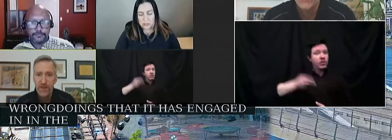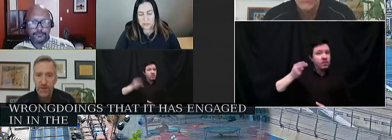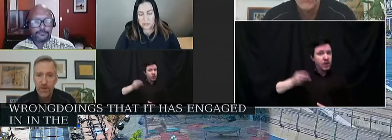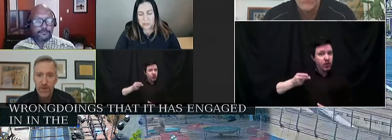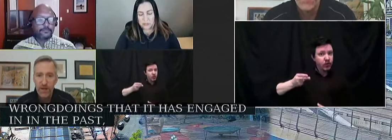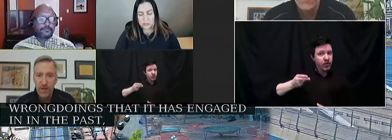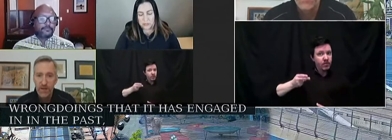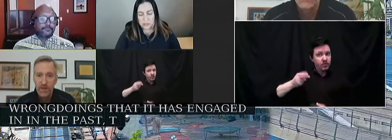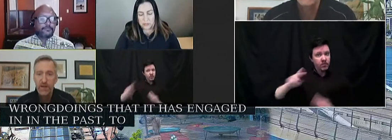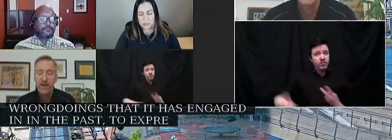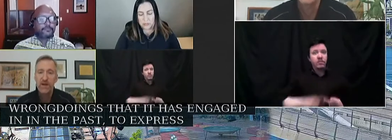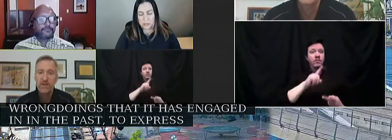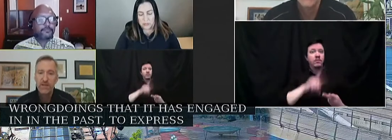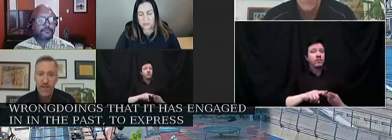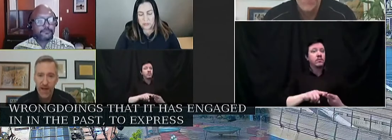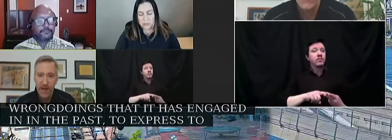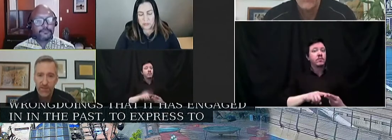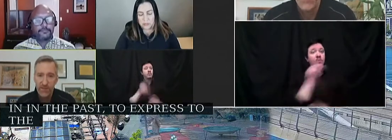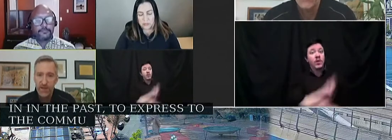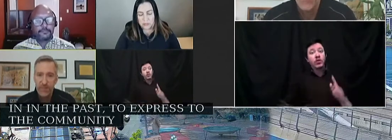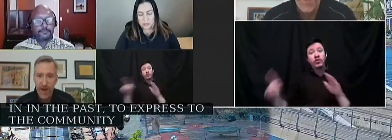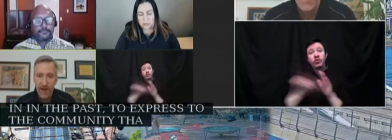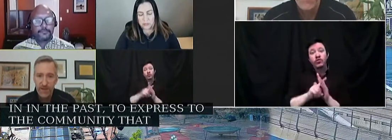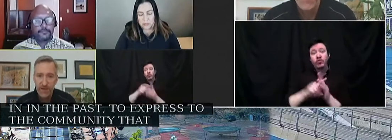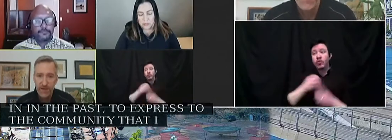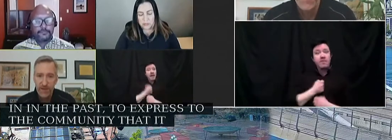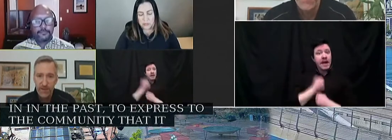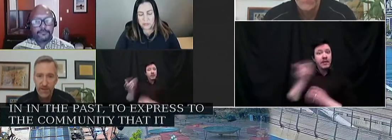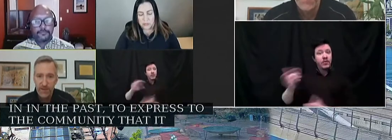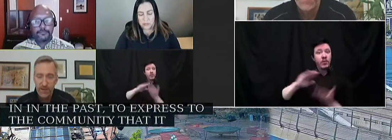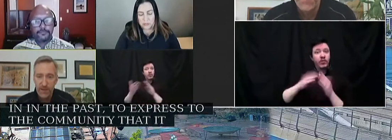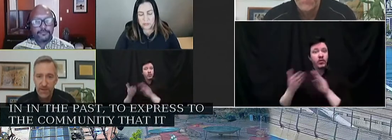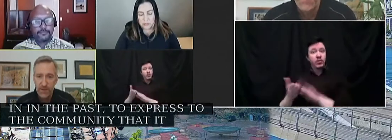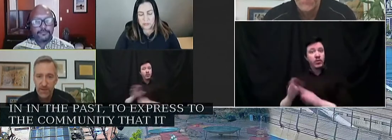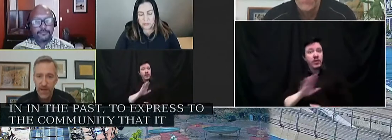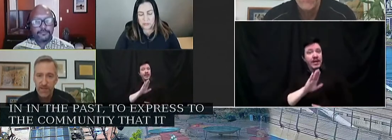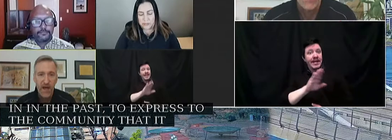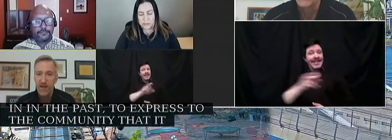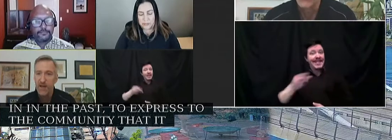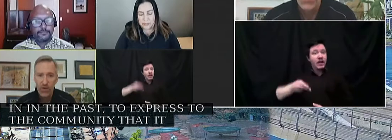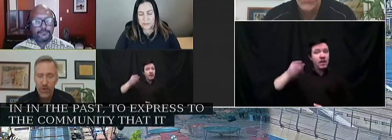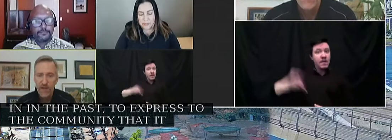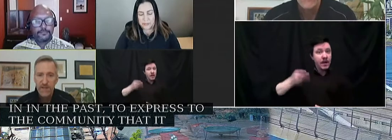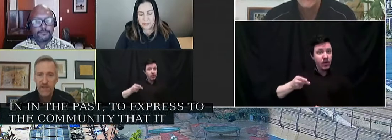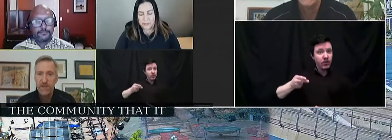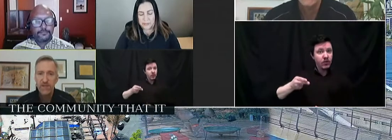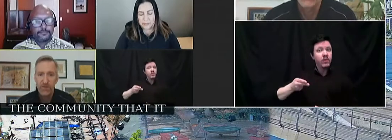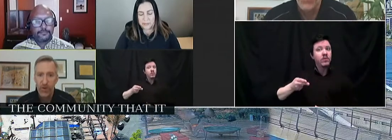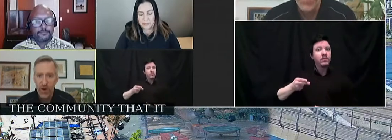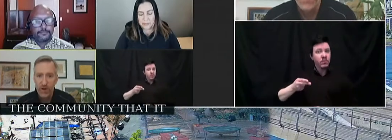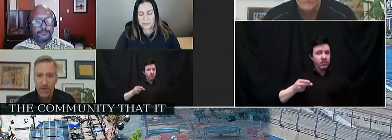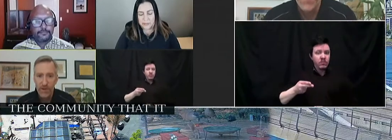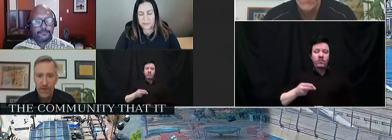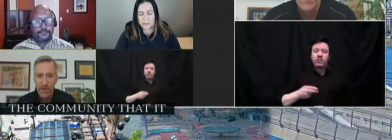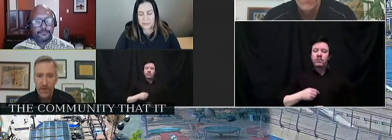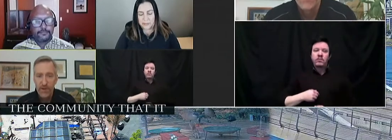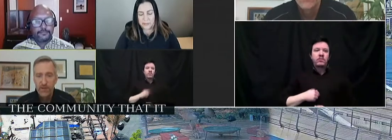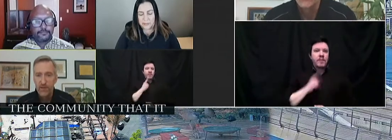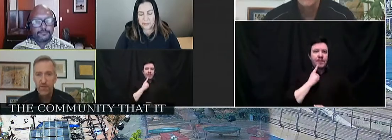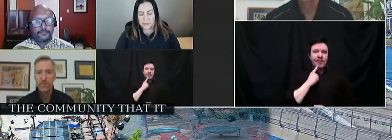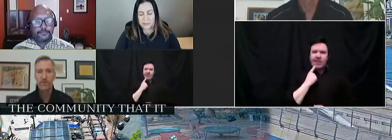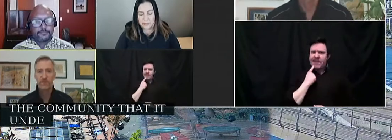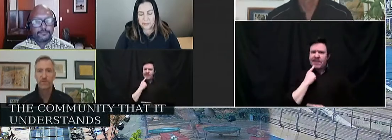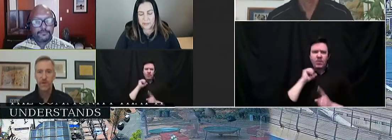to the community that it understands that its past has had notable incidents of wrongdoing